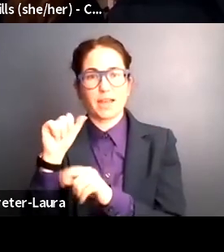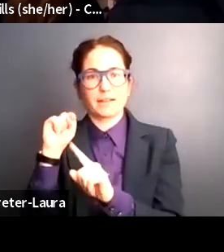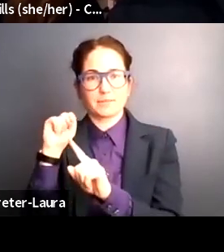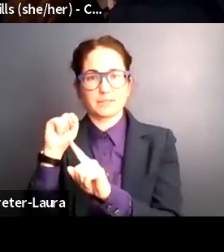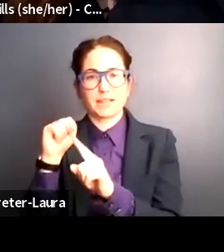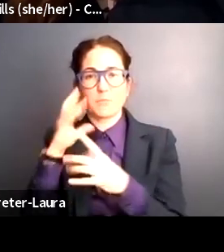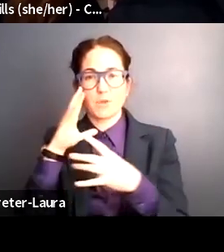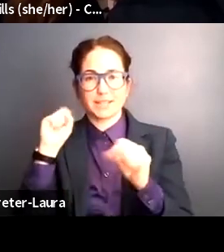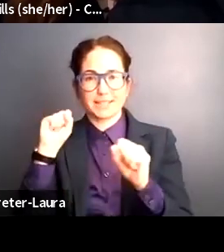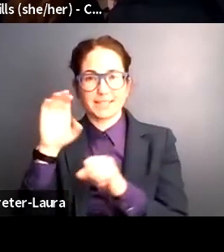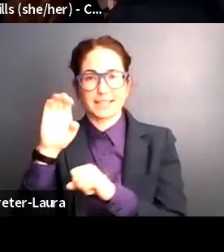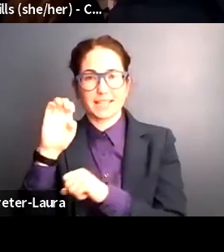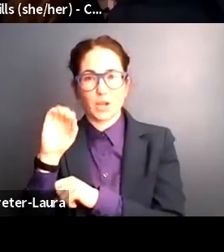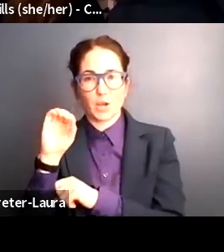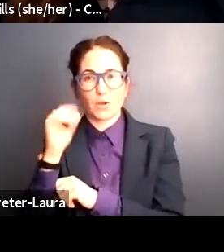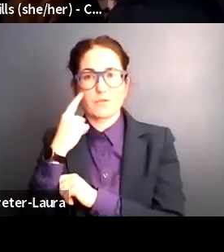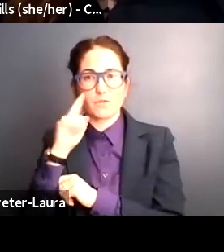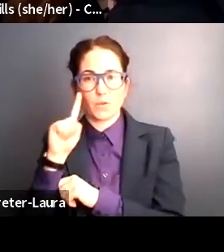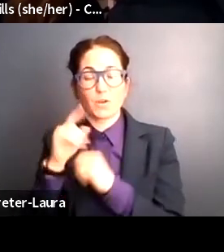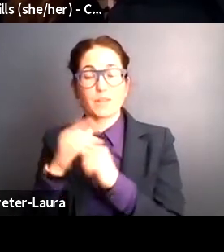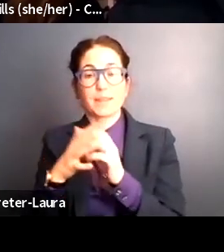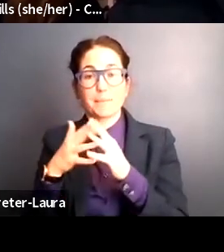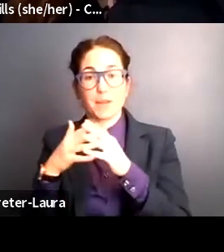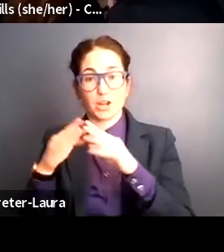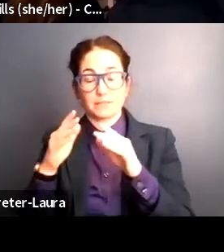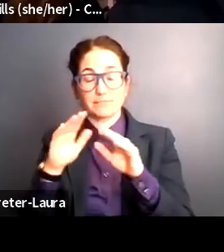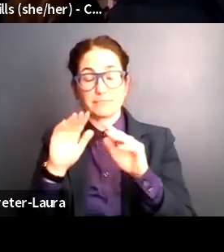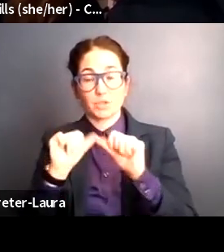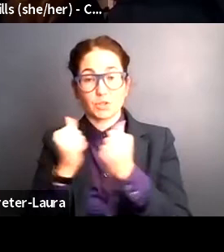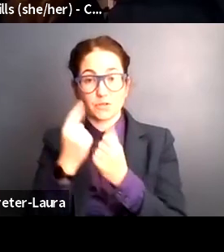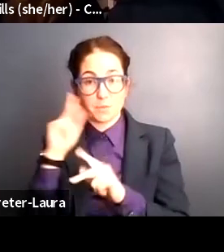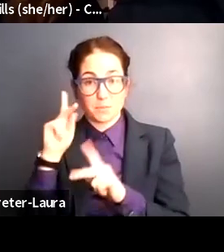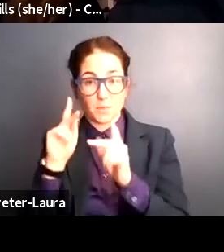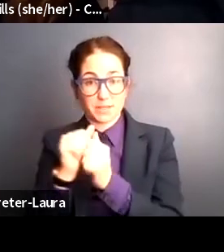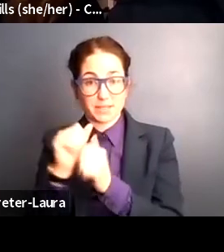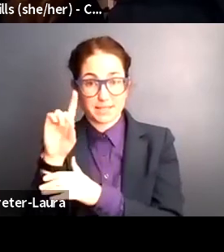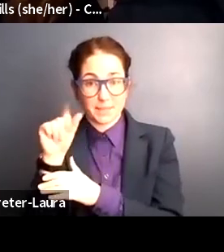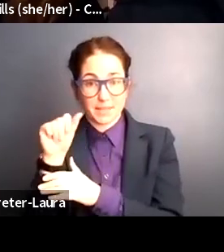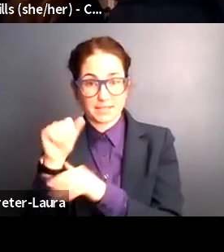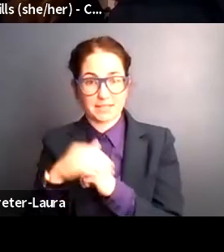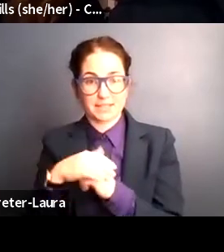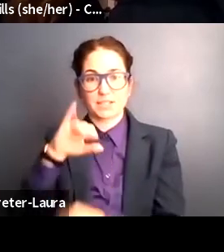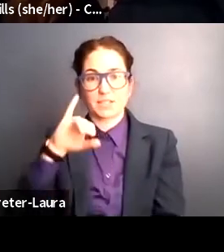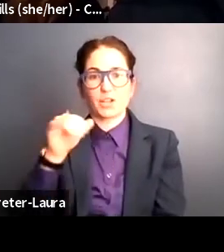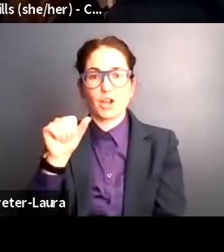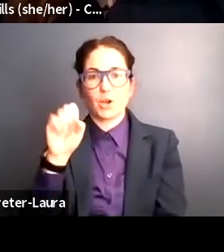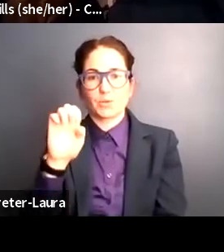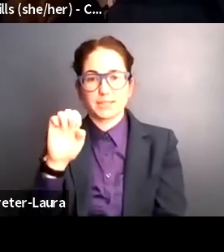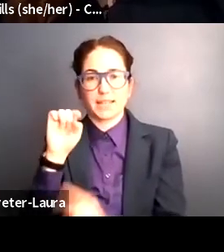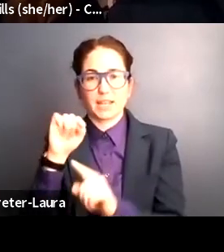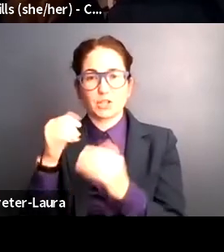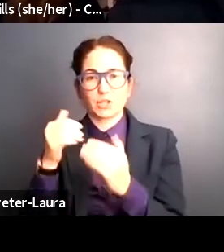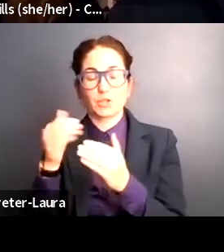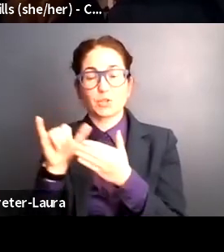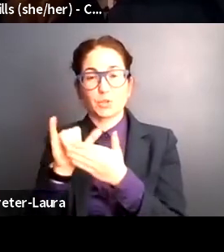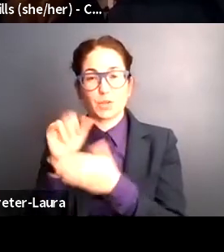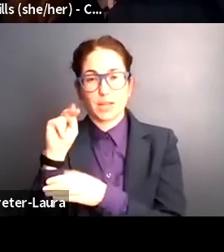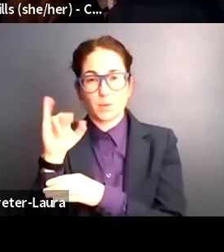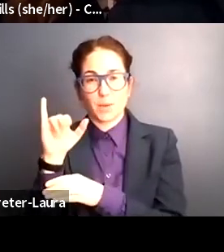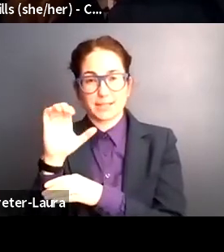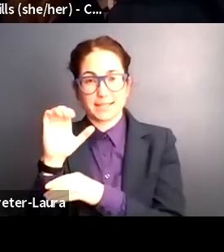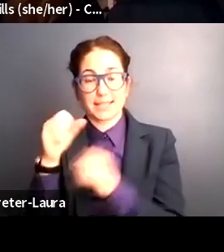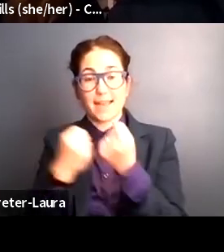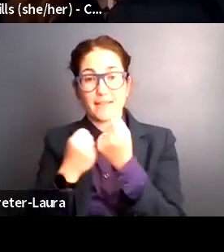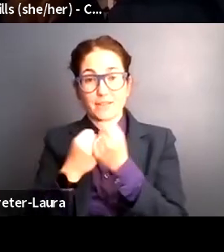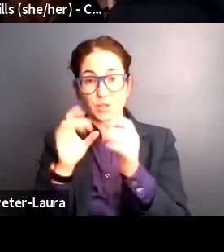CEO of the American Association of People with Disabilities. Jose Hernandez, is the New York City Advocacy Coordinator